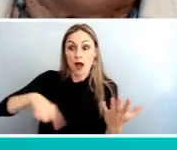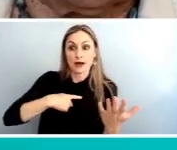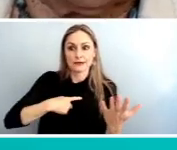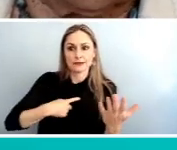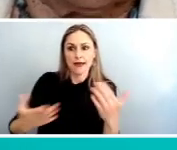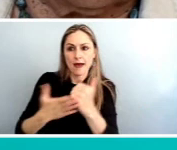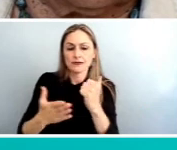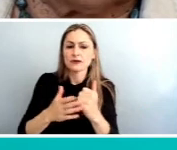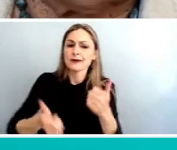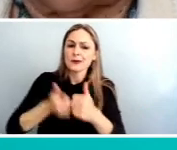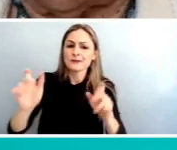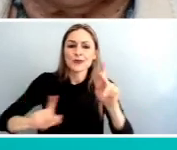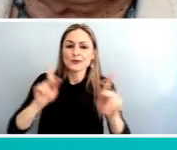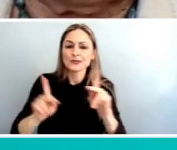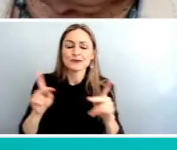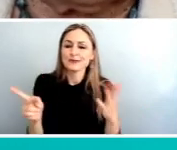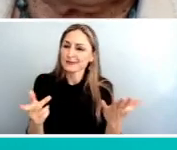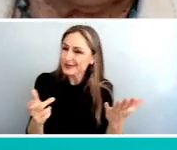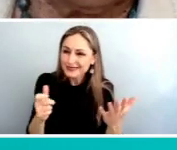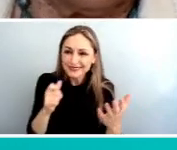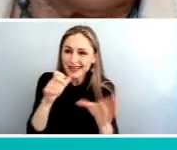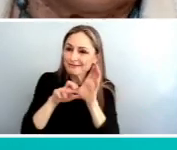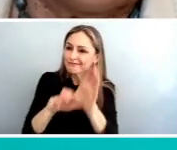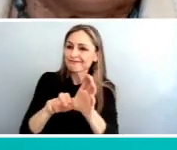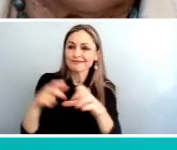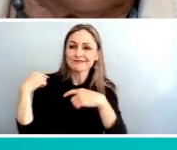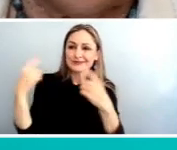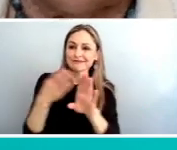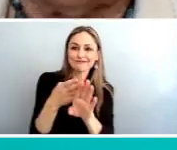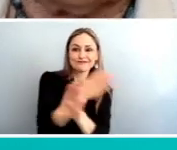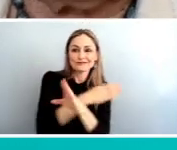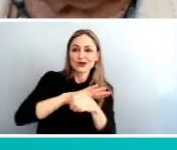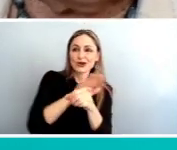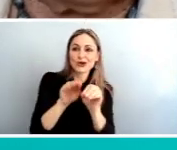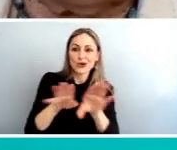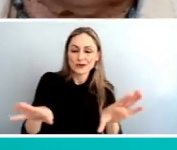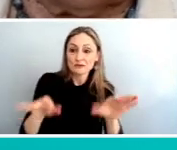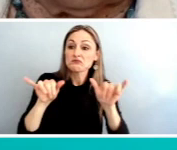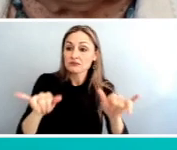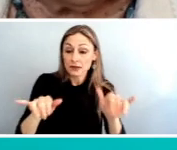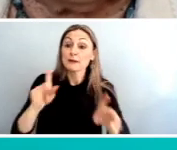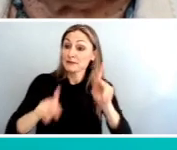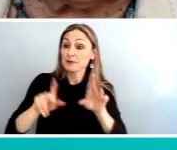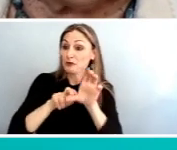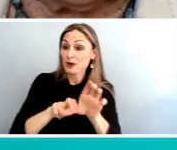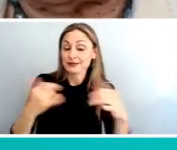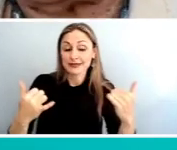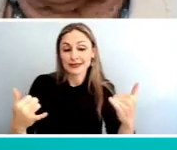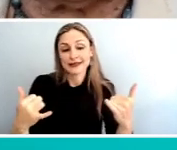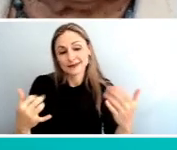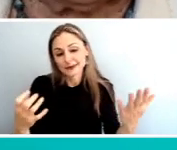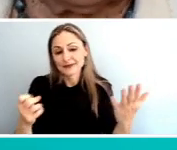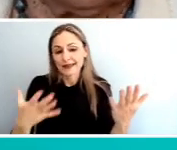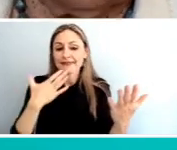are not before, not since before COVID. Um, but there were people who rode today. Thank you very much from SEPTA